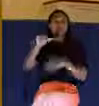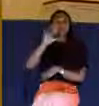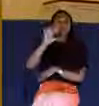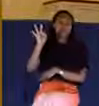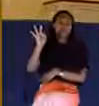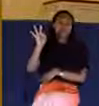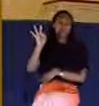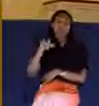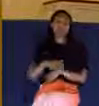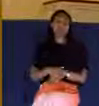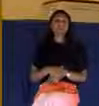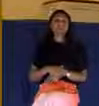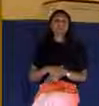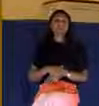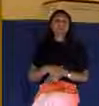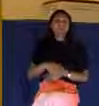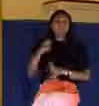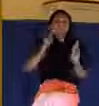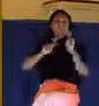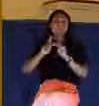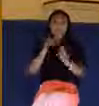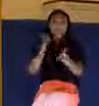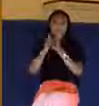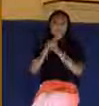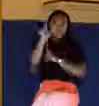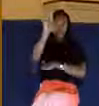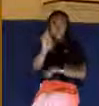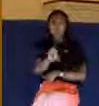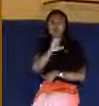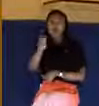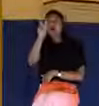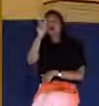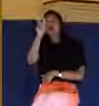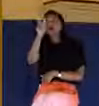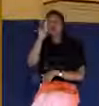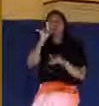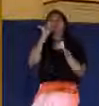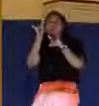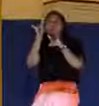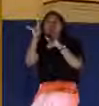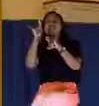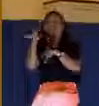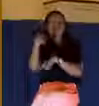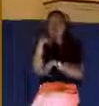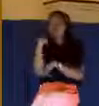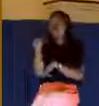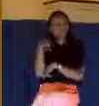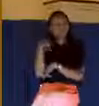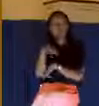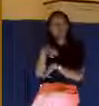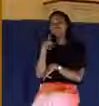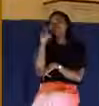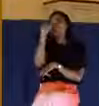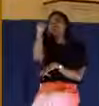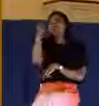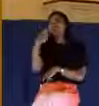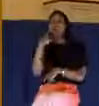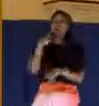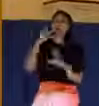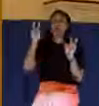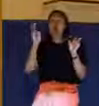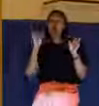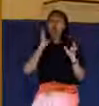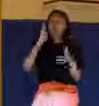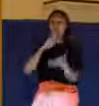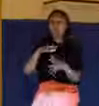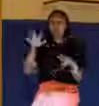And they passed by railed on him. They that passed by railed on him, wagging their heads and saying, ah, thou that destroys the temple and build us in three